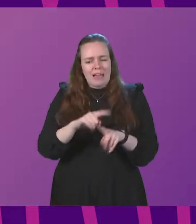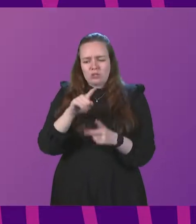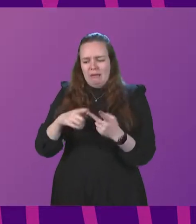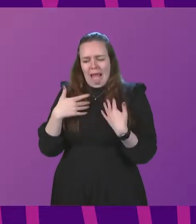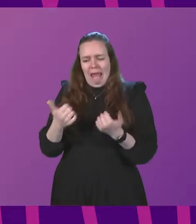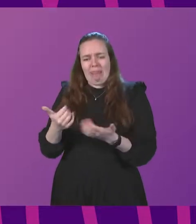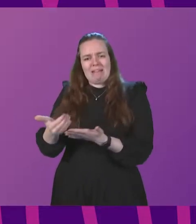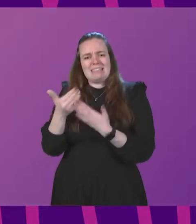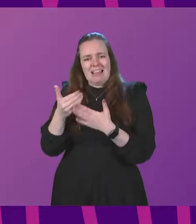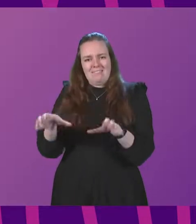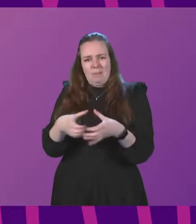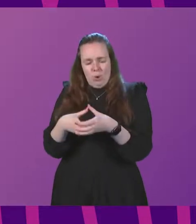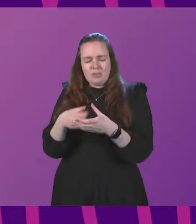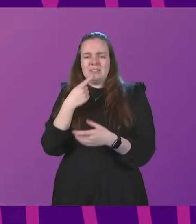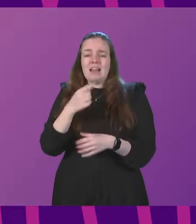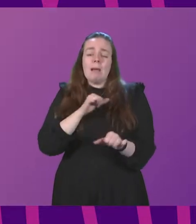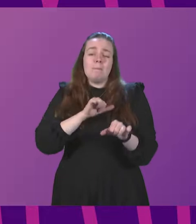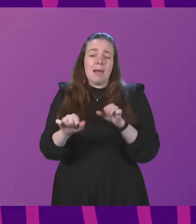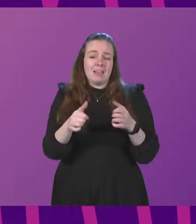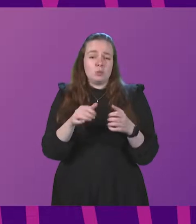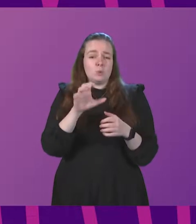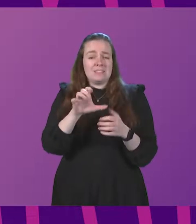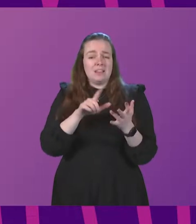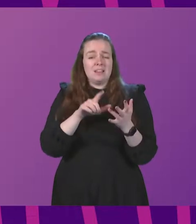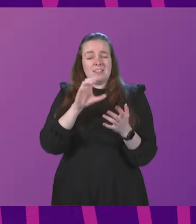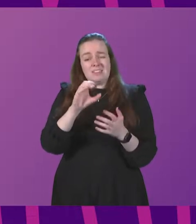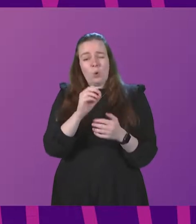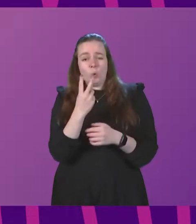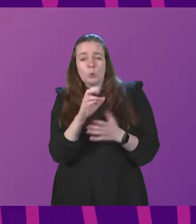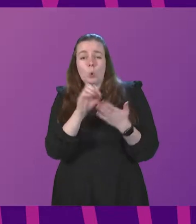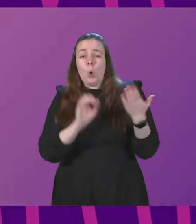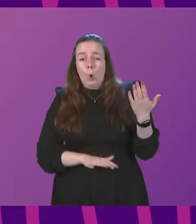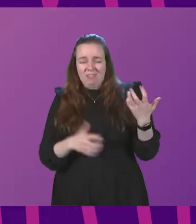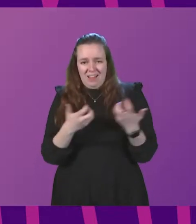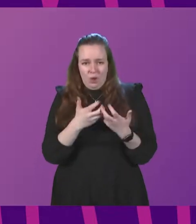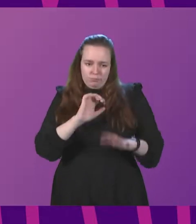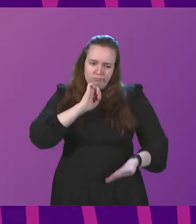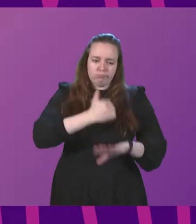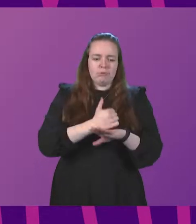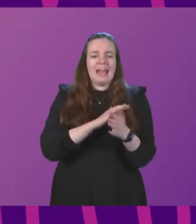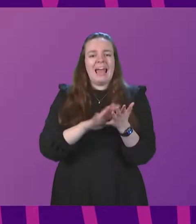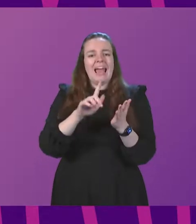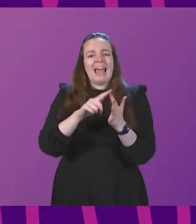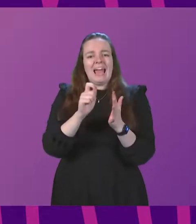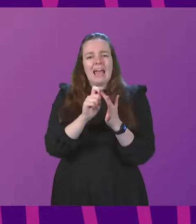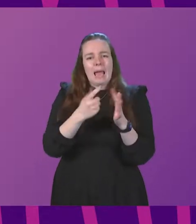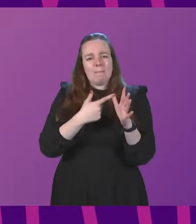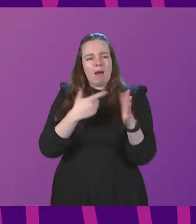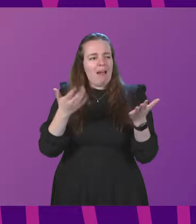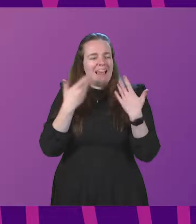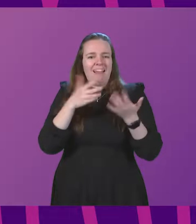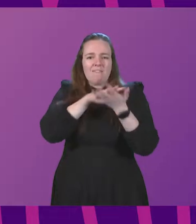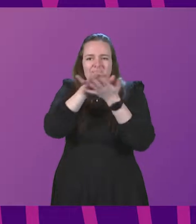have said that the best way to remove CO2 and infections from our school is in the installation of HEPA air filters into every